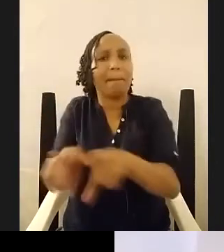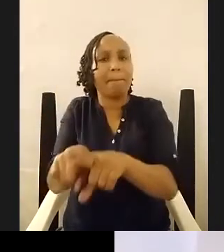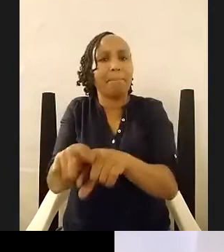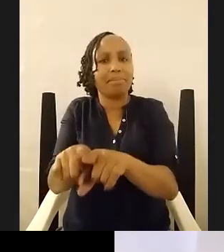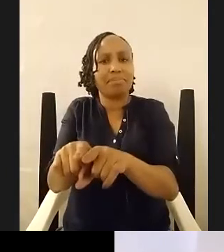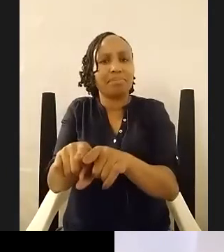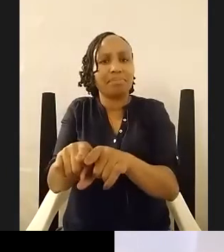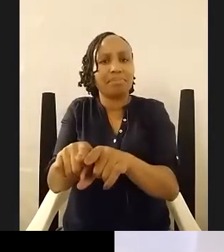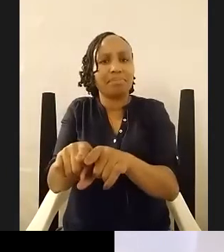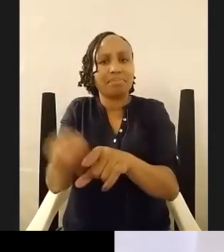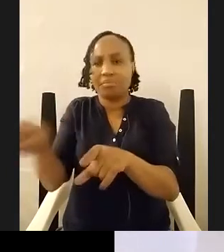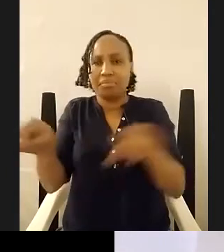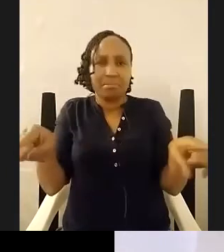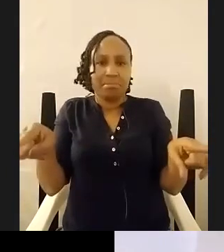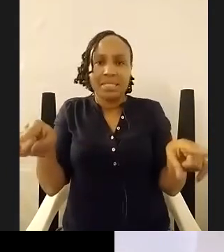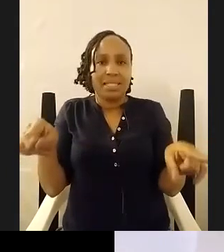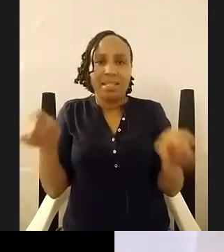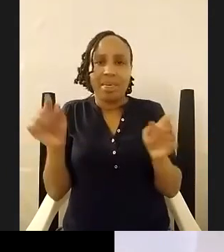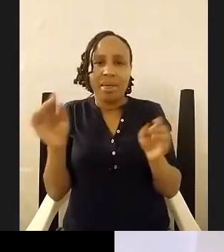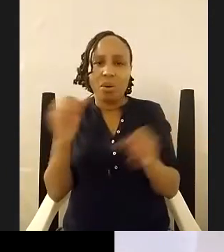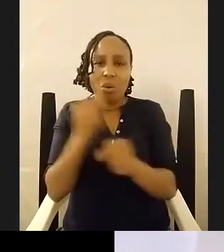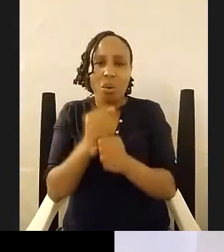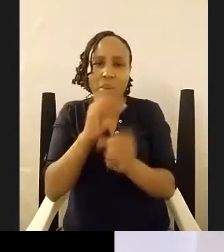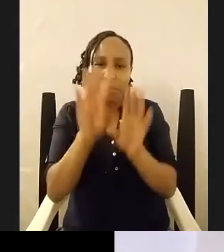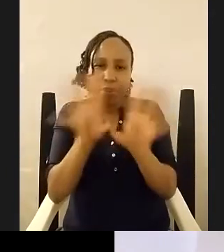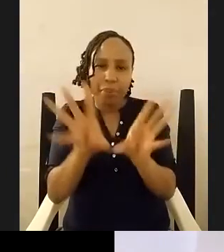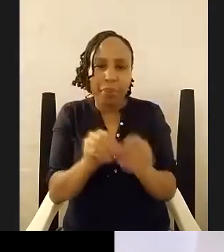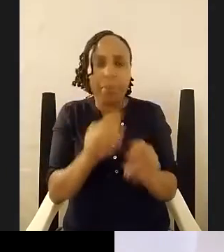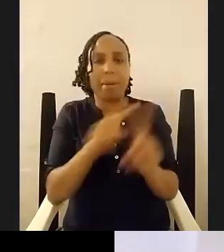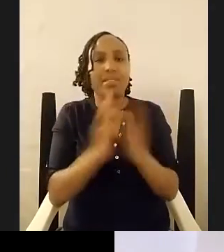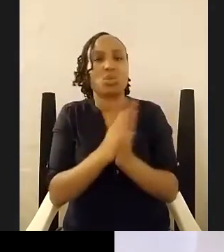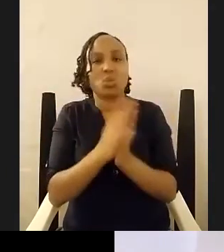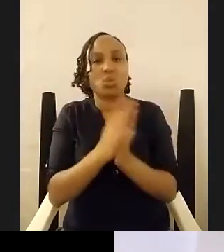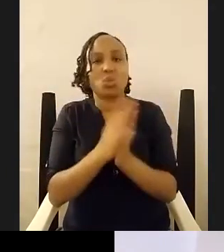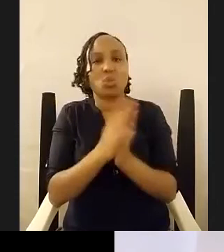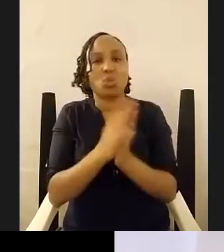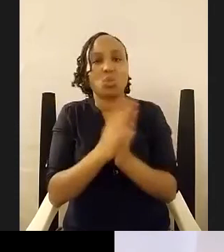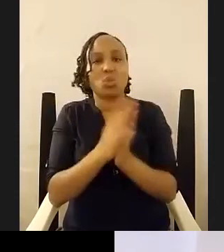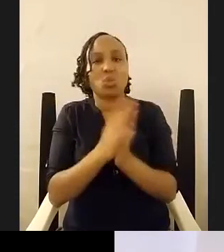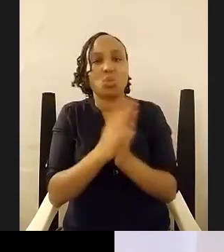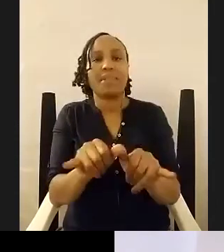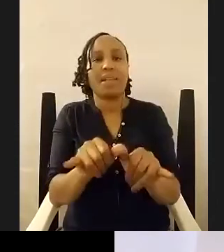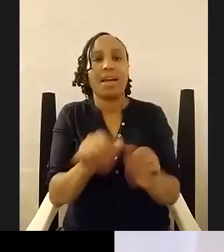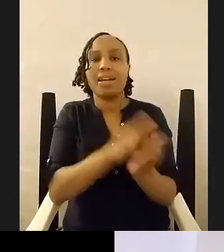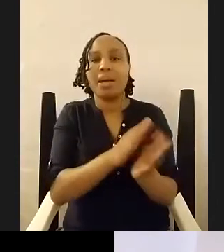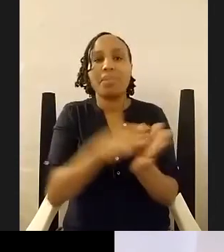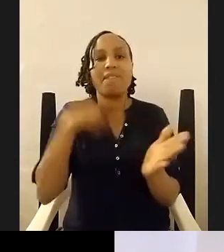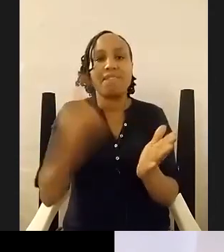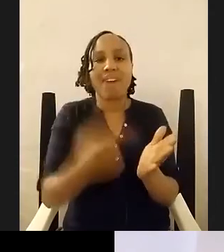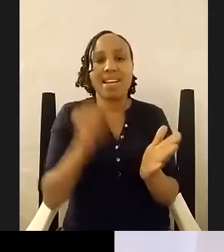but the story is the story and i got to keep all of the things that i consider to be funny to be good to be rich and interesting in the narrative